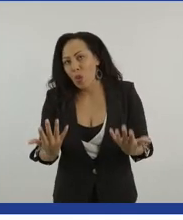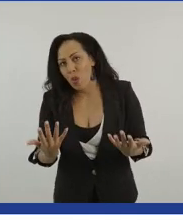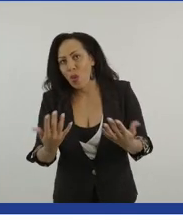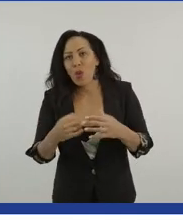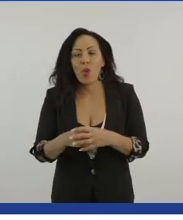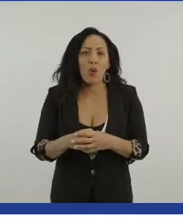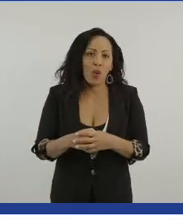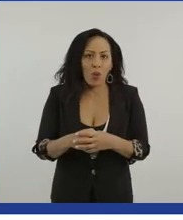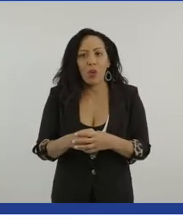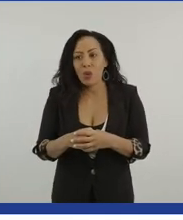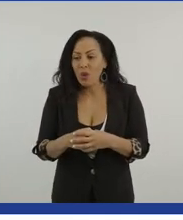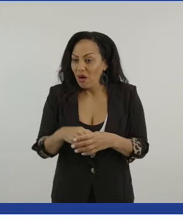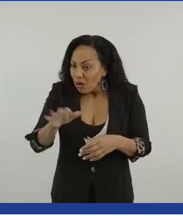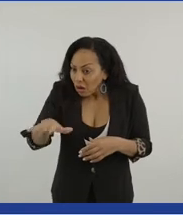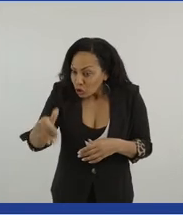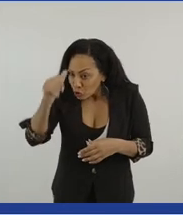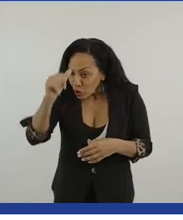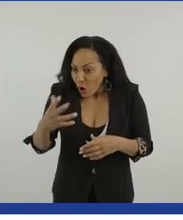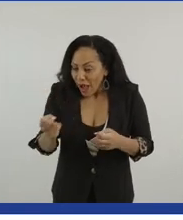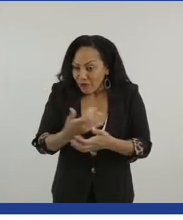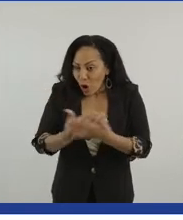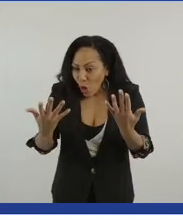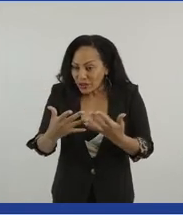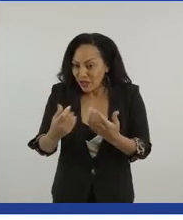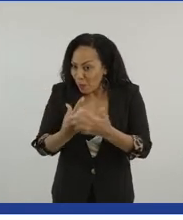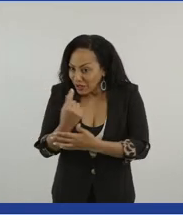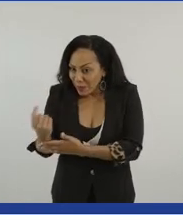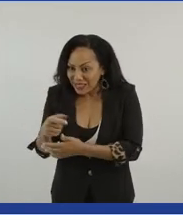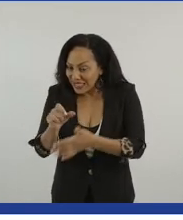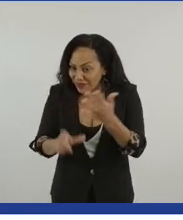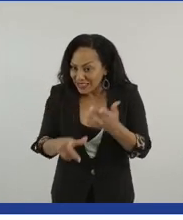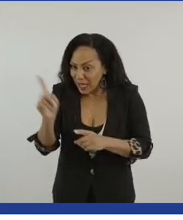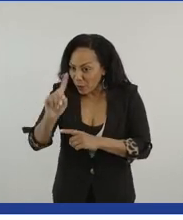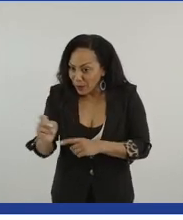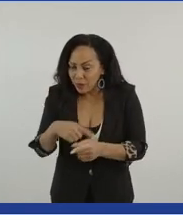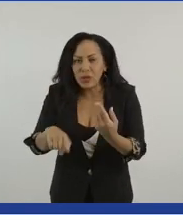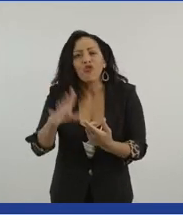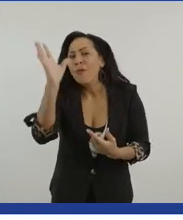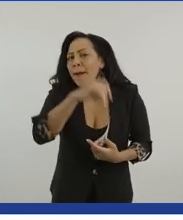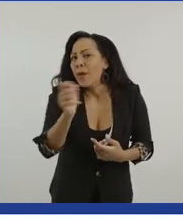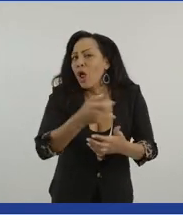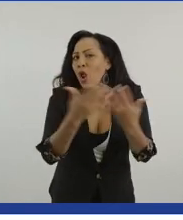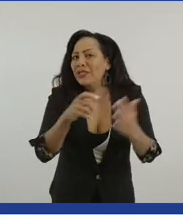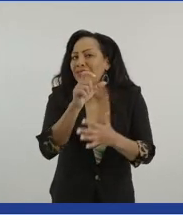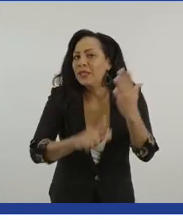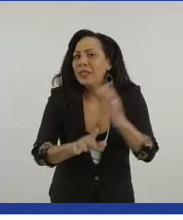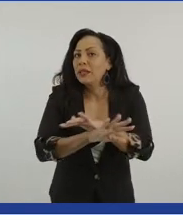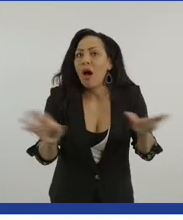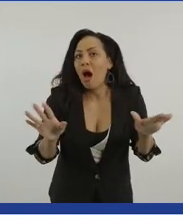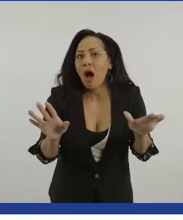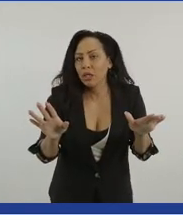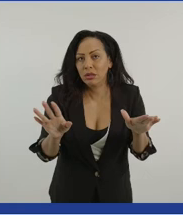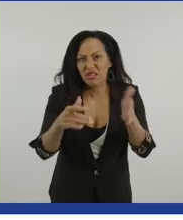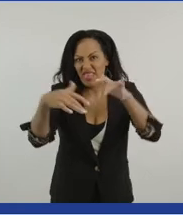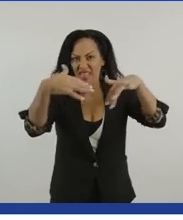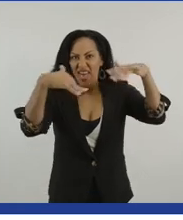for people with disabilities. And as we know, all disabilities aren't visible, there's lots of hidden disabilities as well. Uh, and